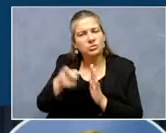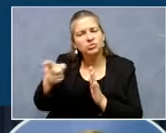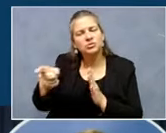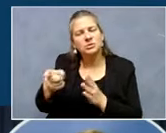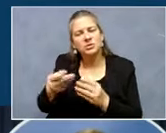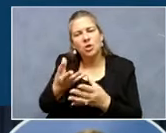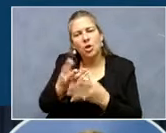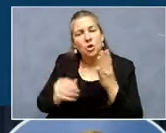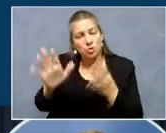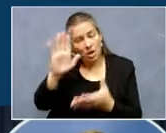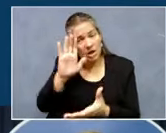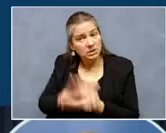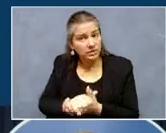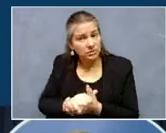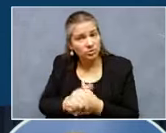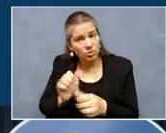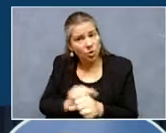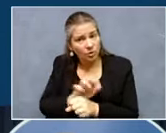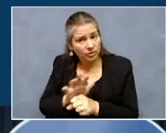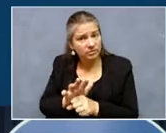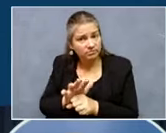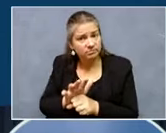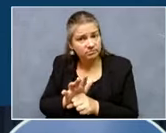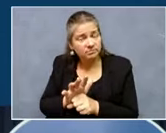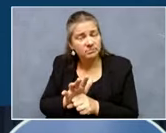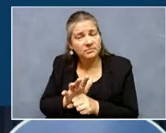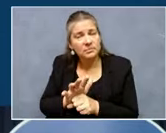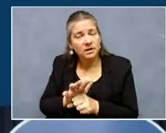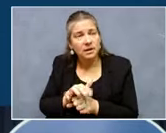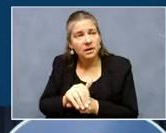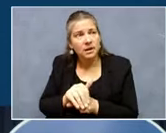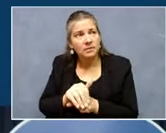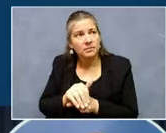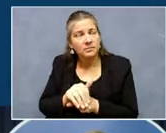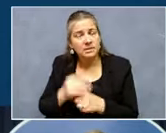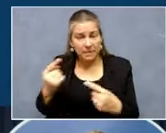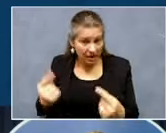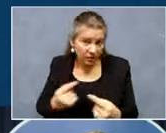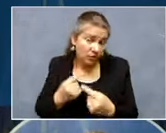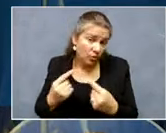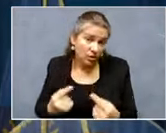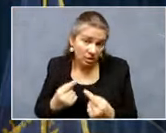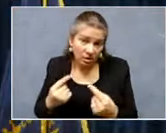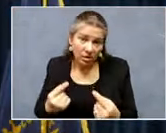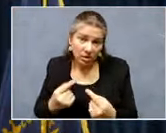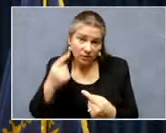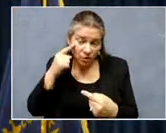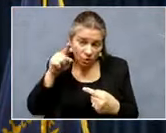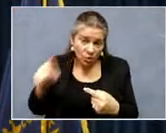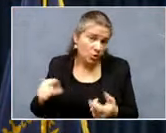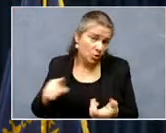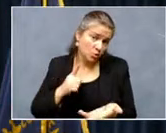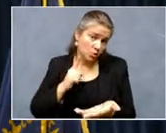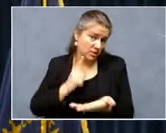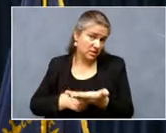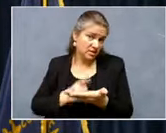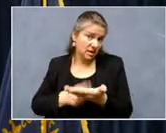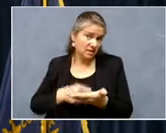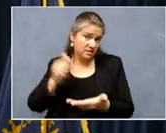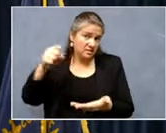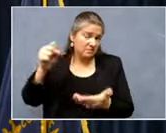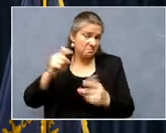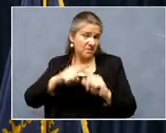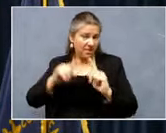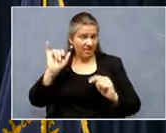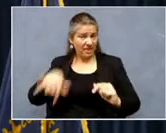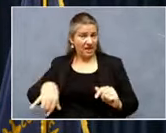her husband to COVID, uh, and painful, um, for her to talk about, but this was somebody that had